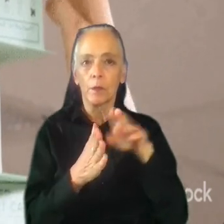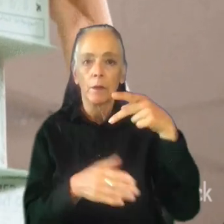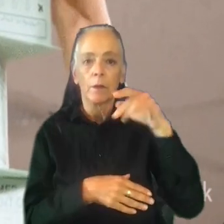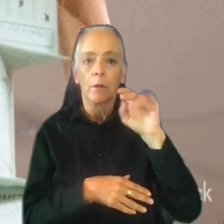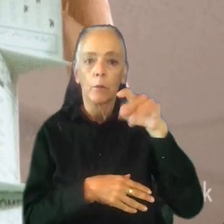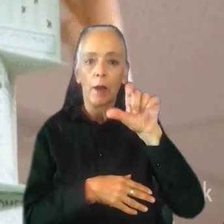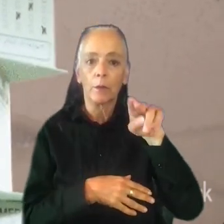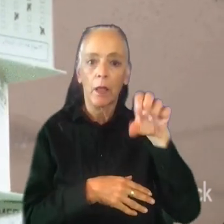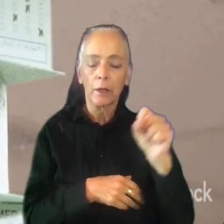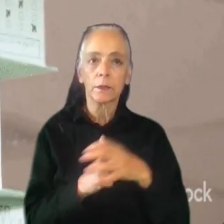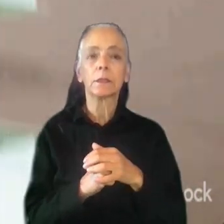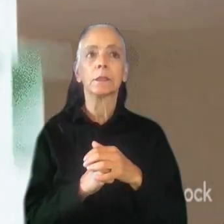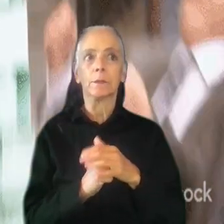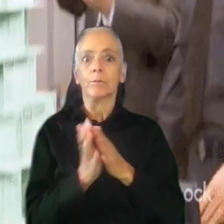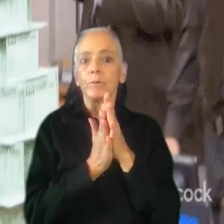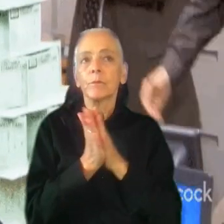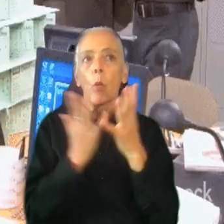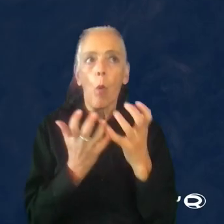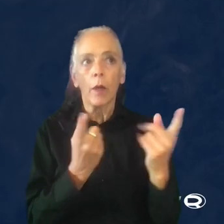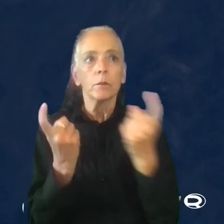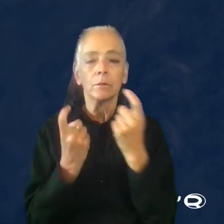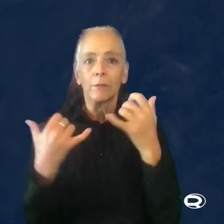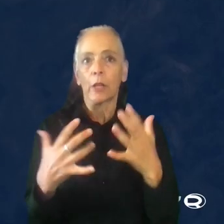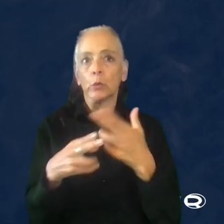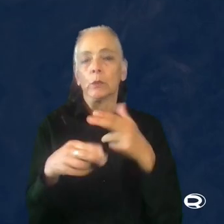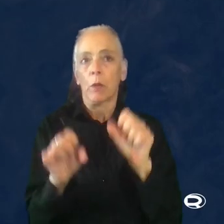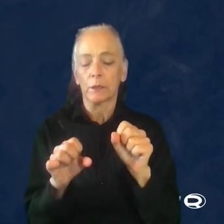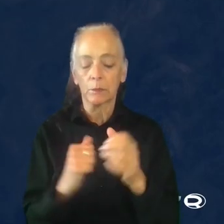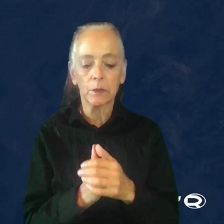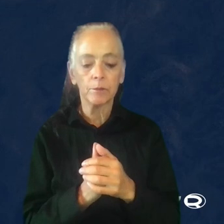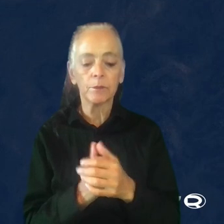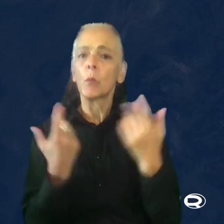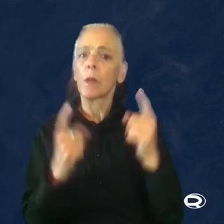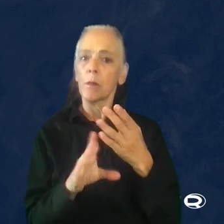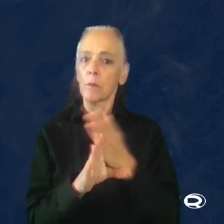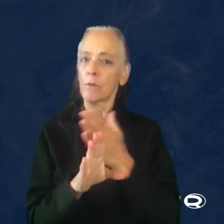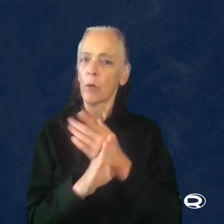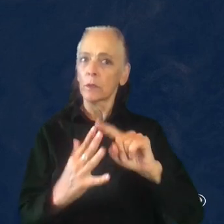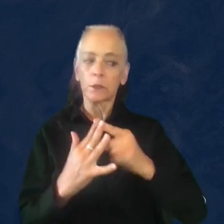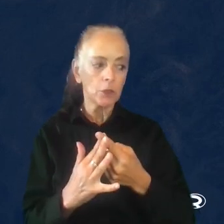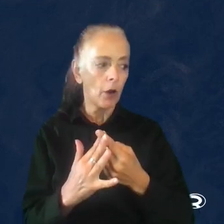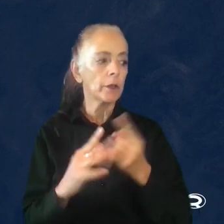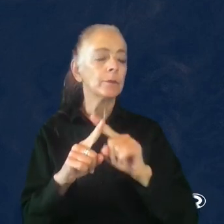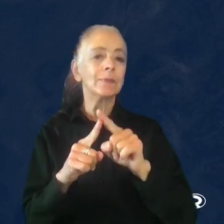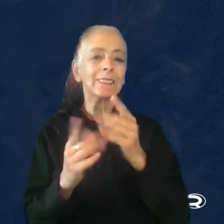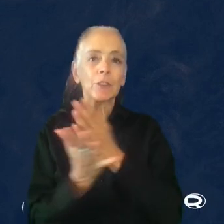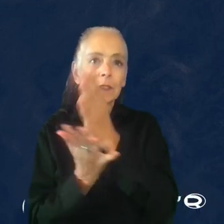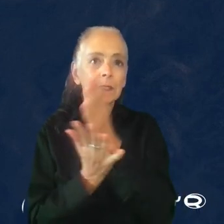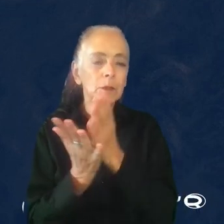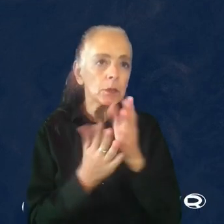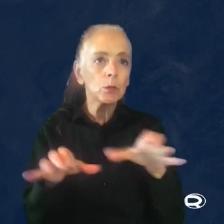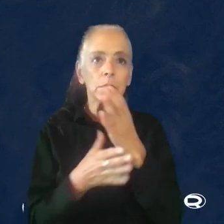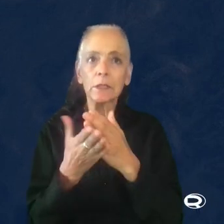They were eager to get players in as soon as possible. So what was happening before I started? Different disciplines were already doing